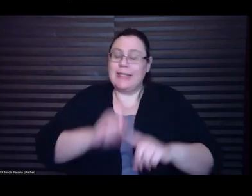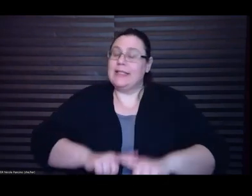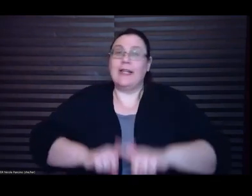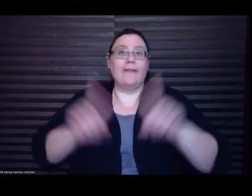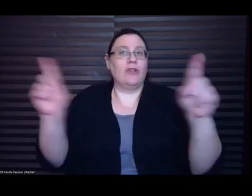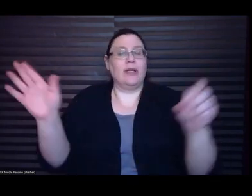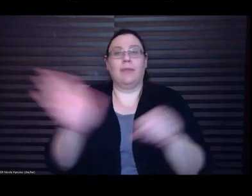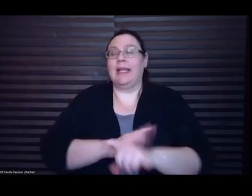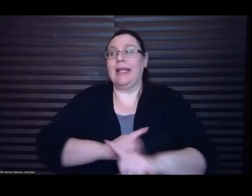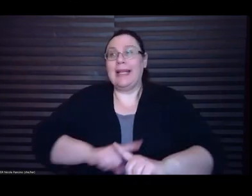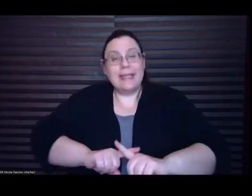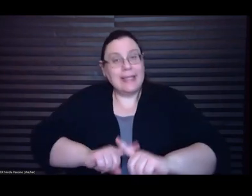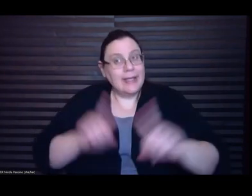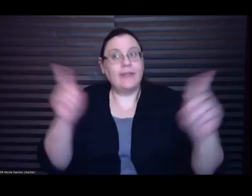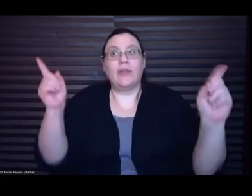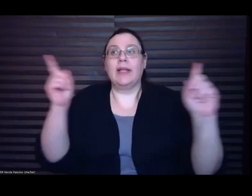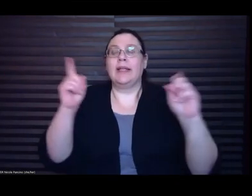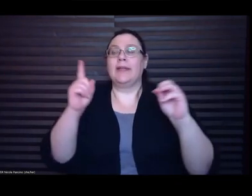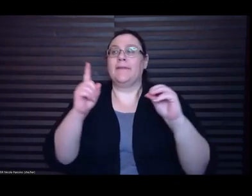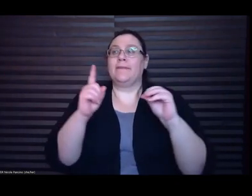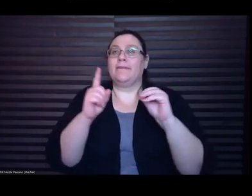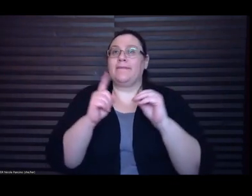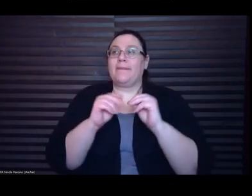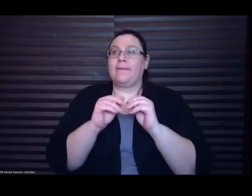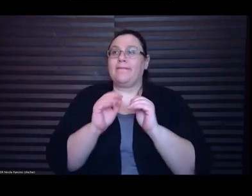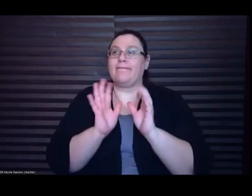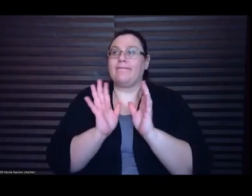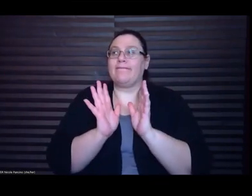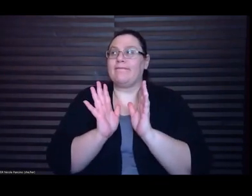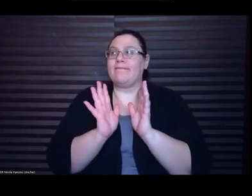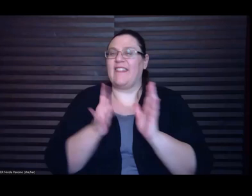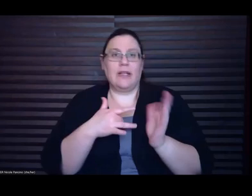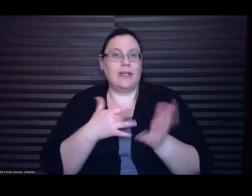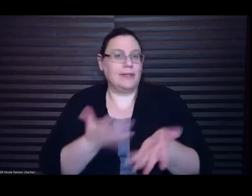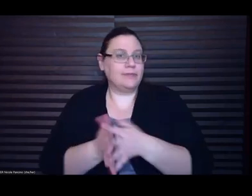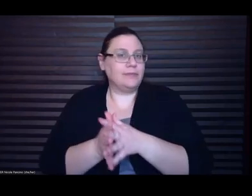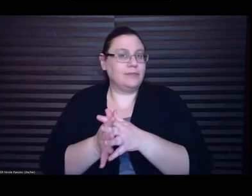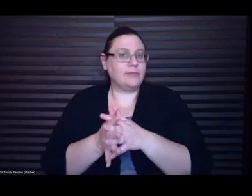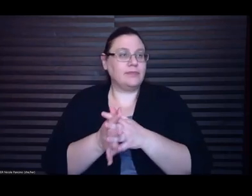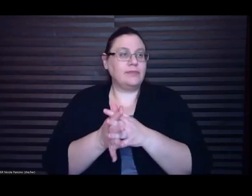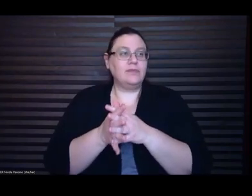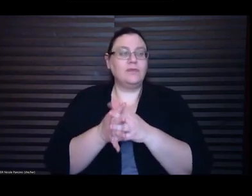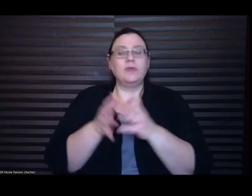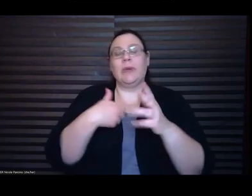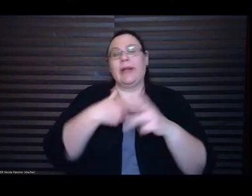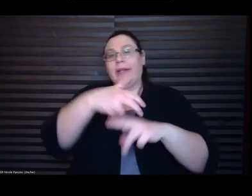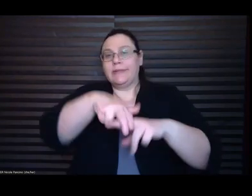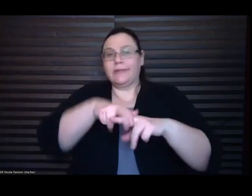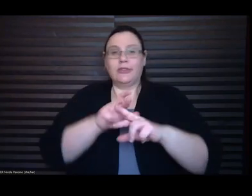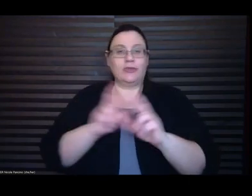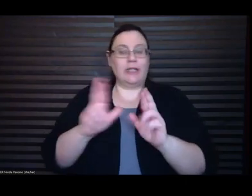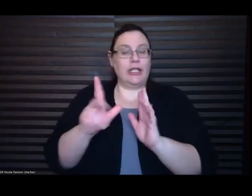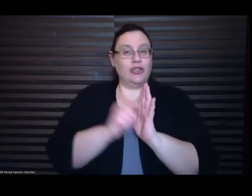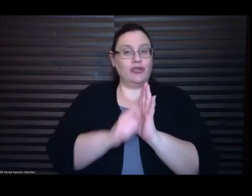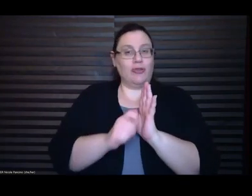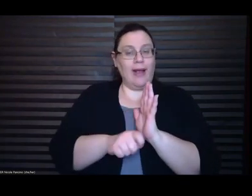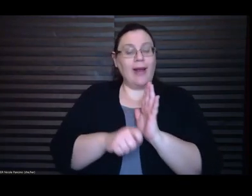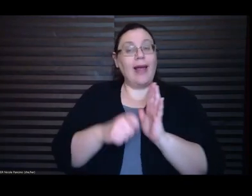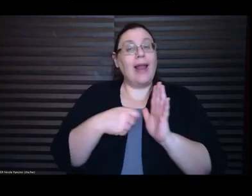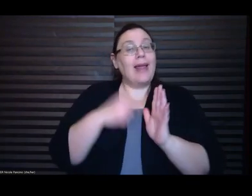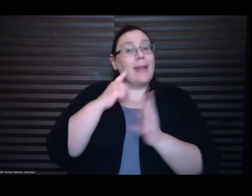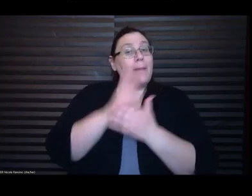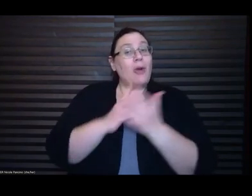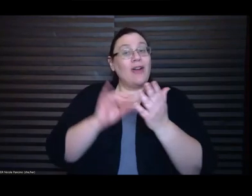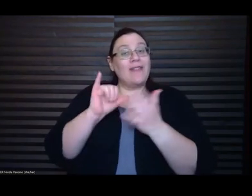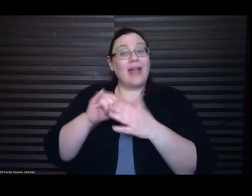feeling when I sit down to write and I think partly because for me writing always was the safest place I